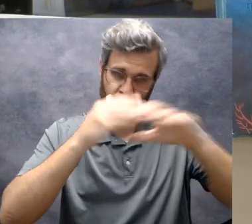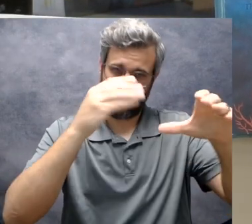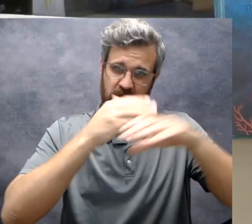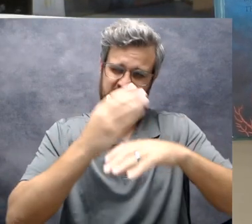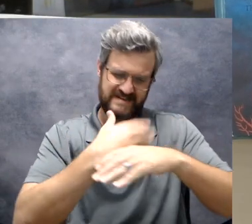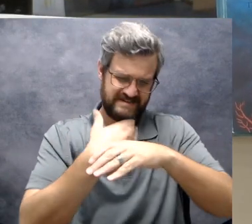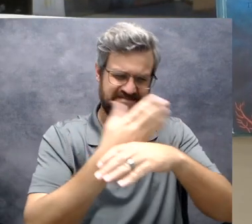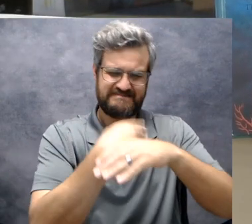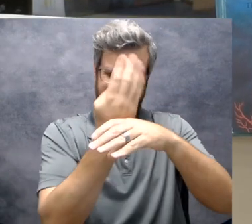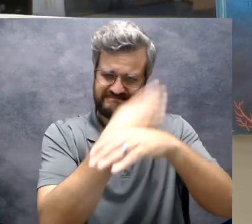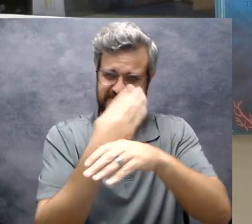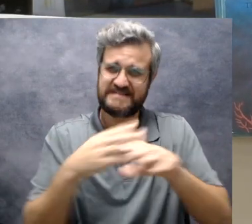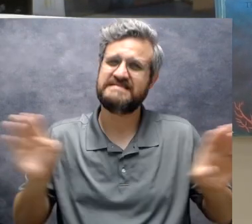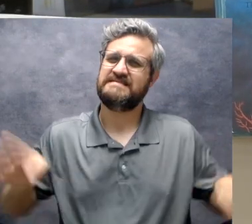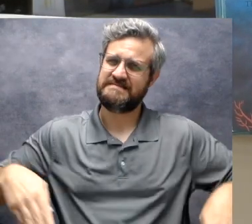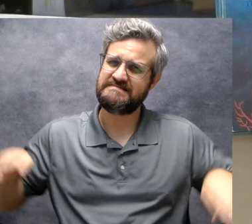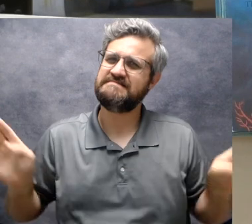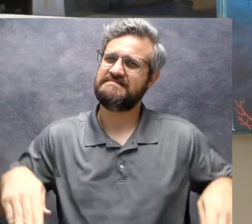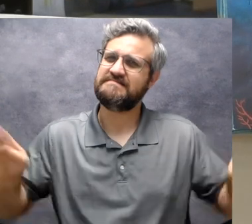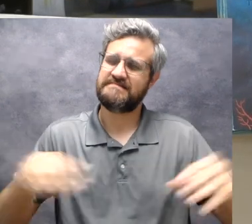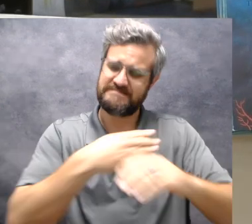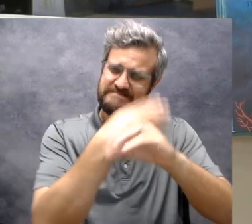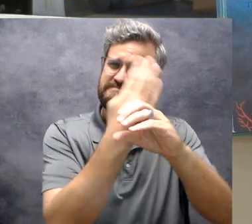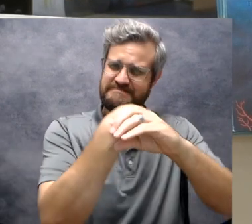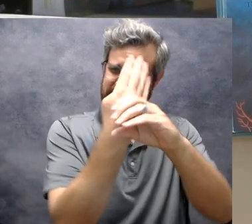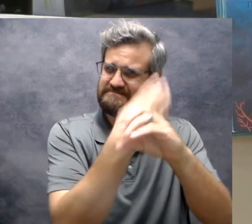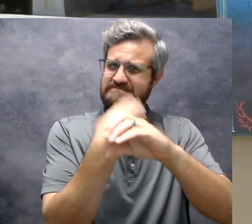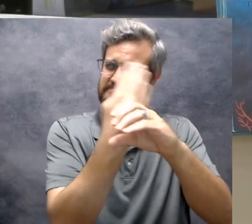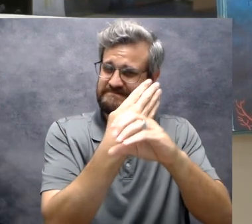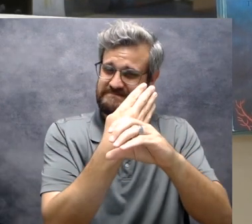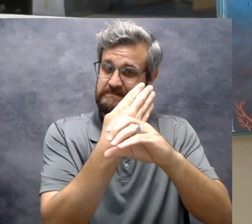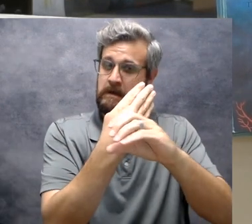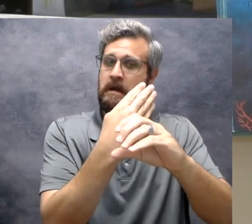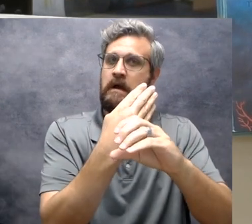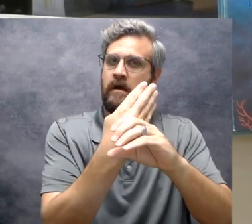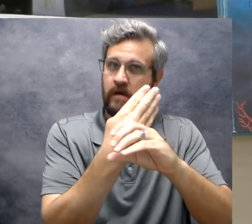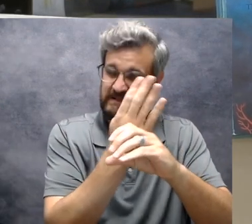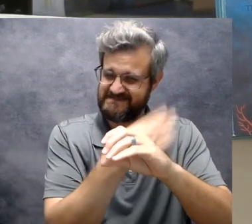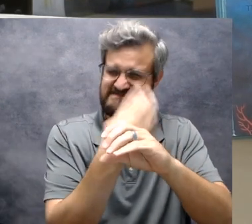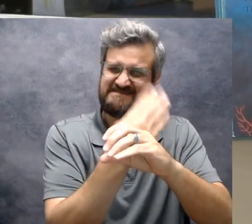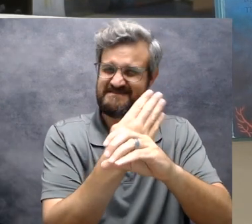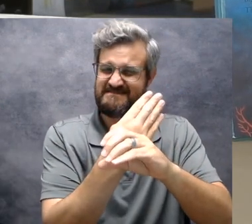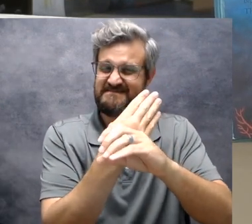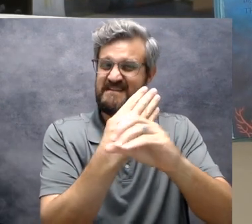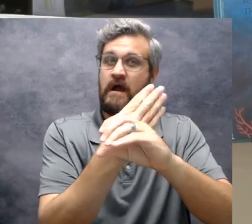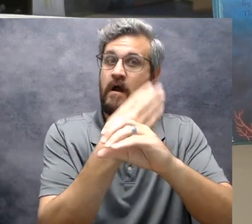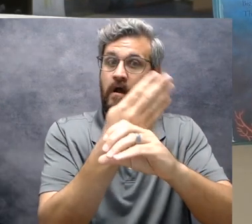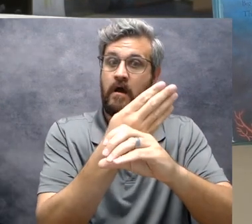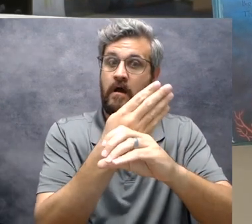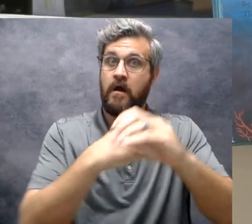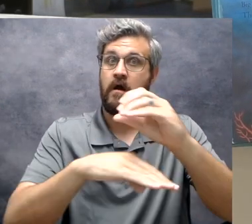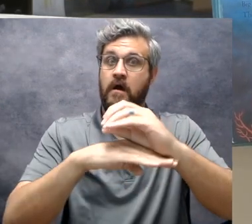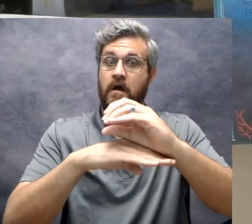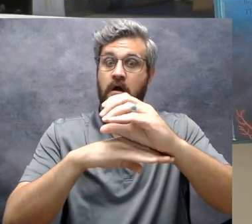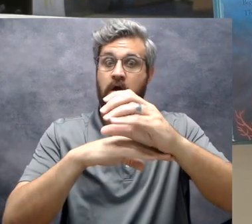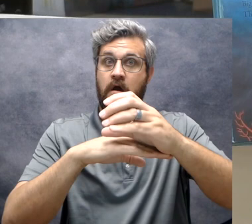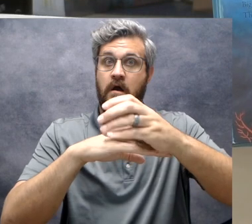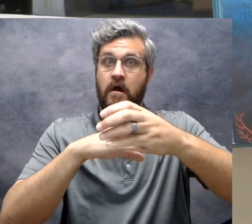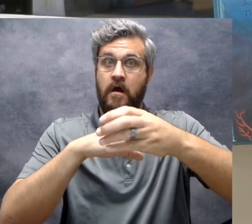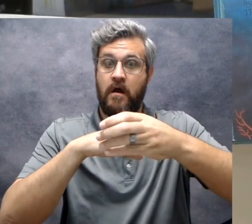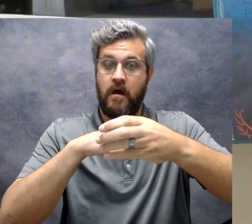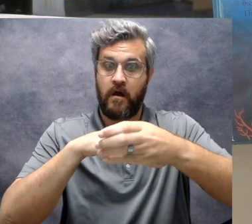its tail and flapped his fin. The rock moved a little. Then it went over the edge.